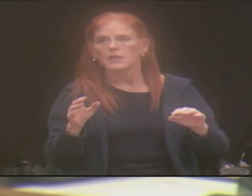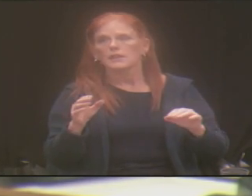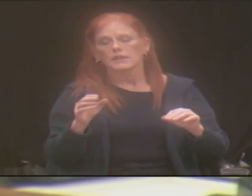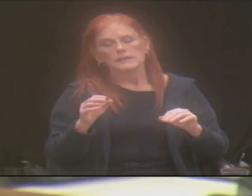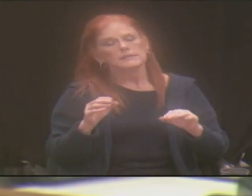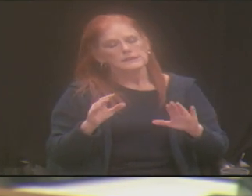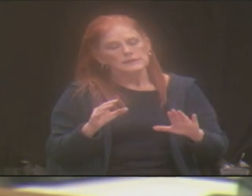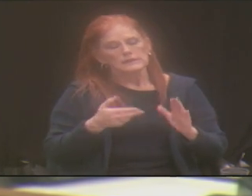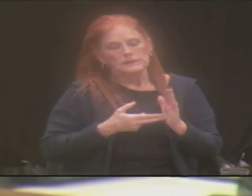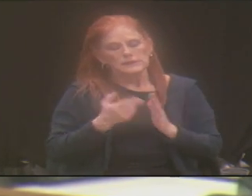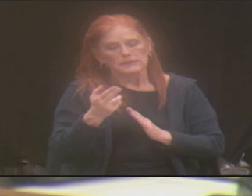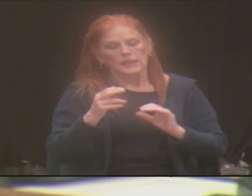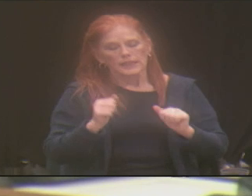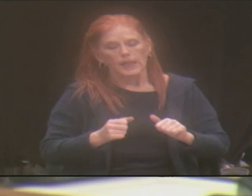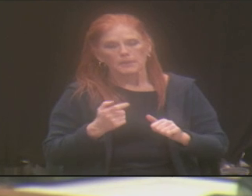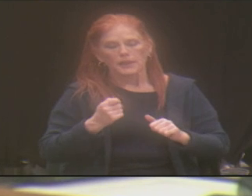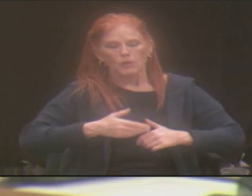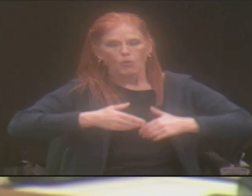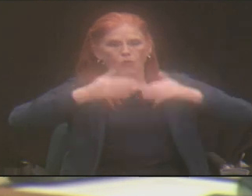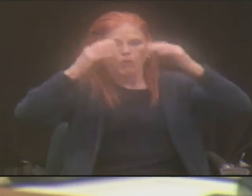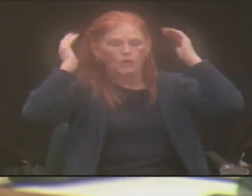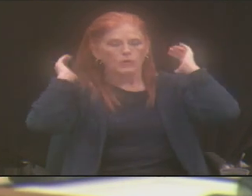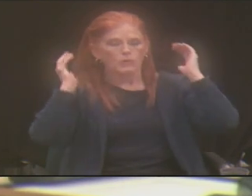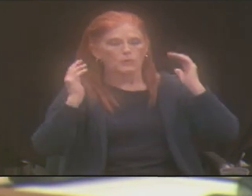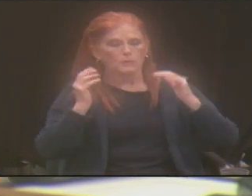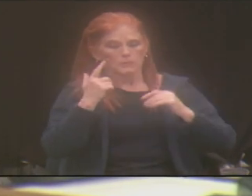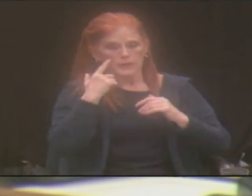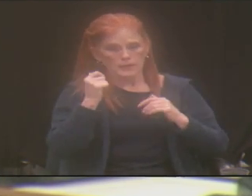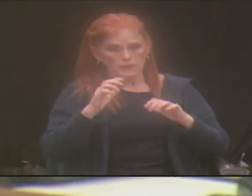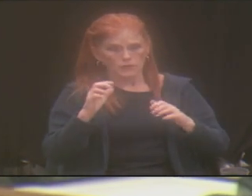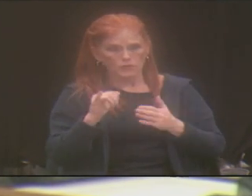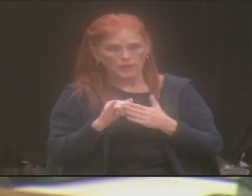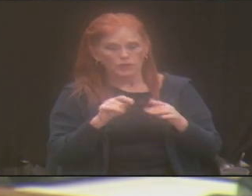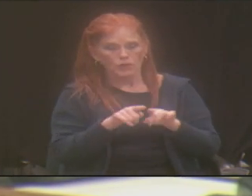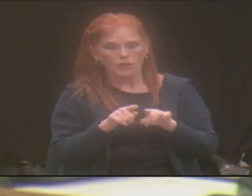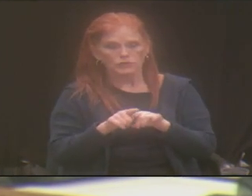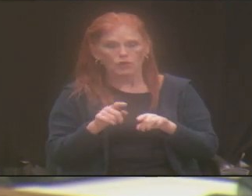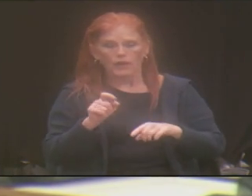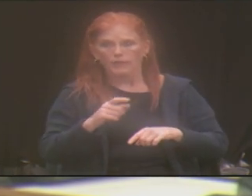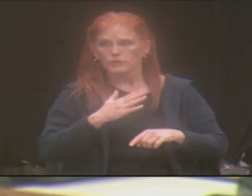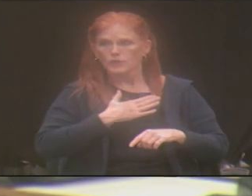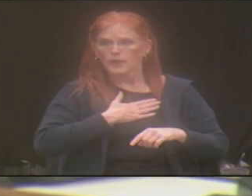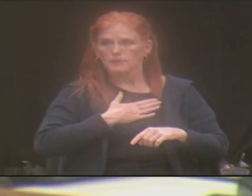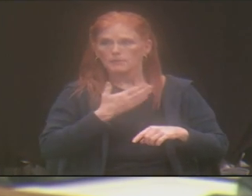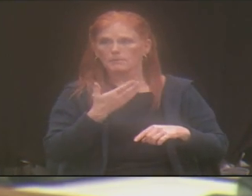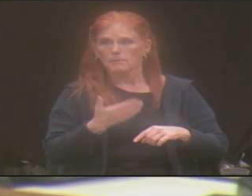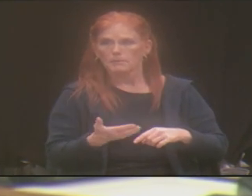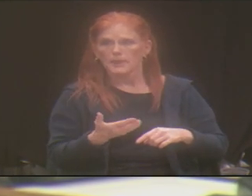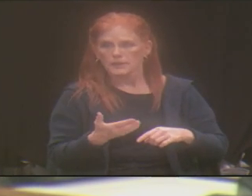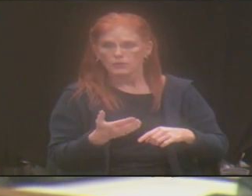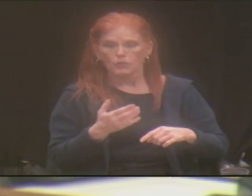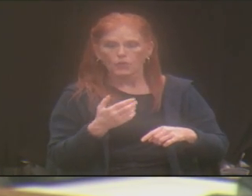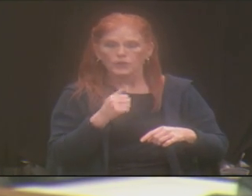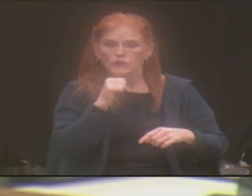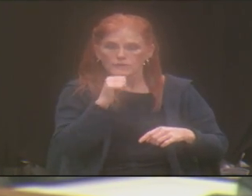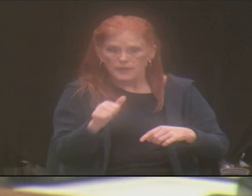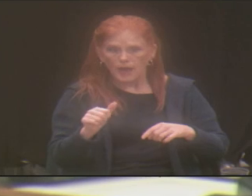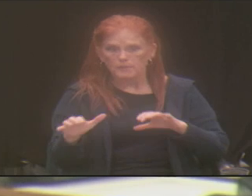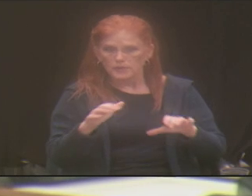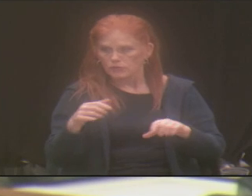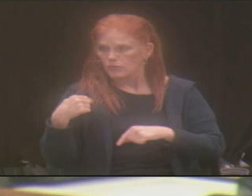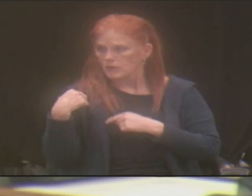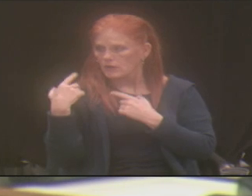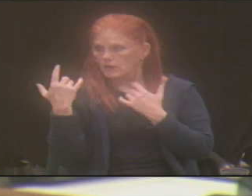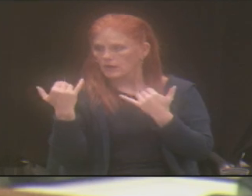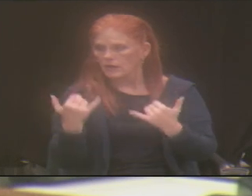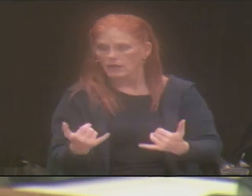overwhelming because when you do this you also have to admit what you've not been doing. And that is